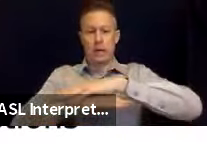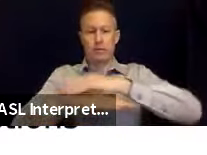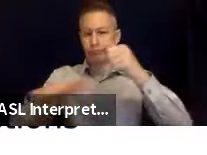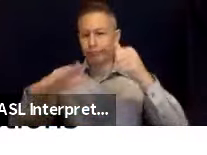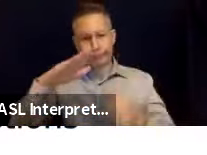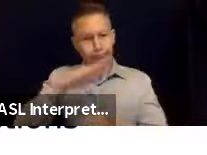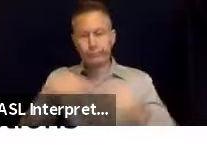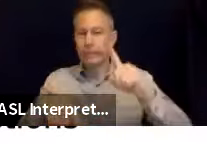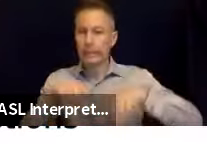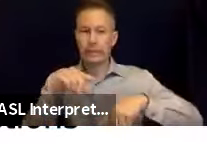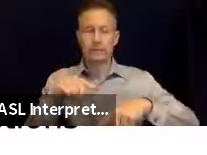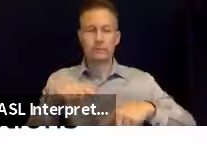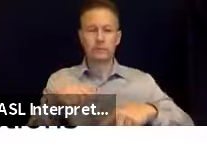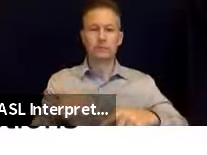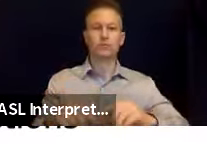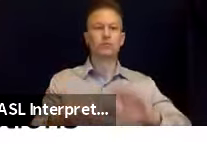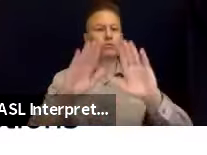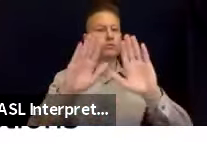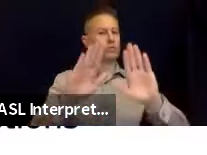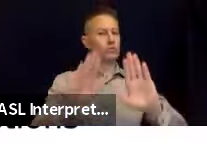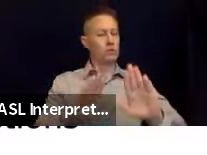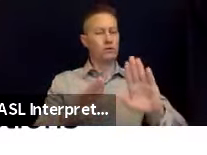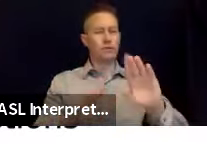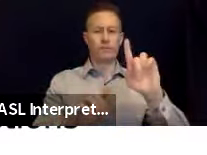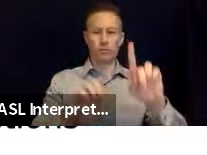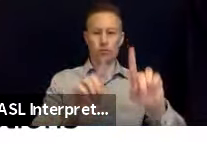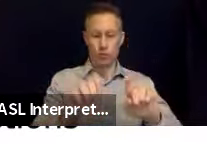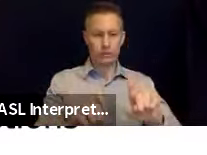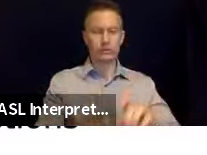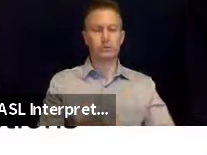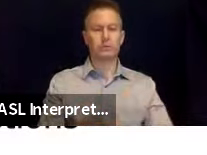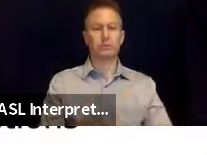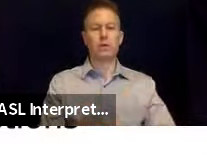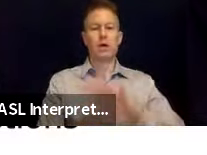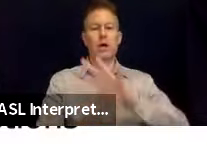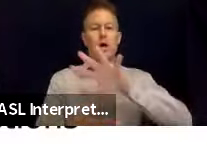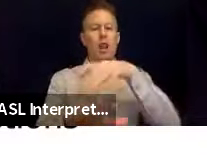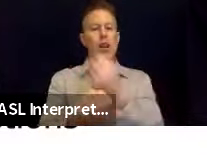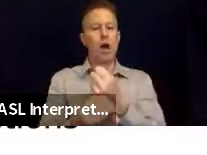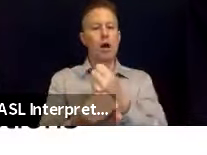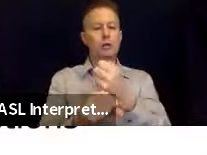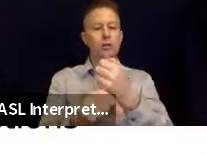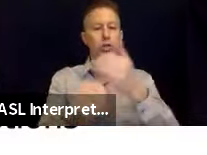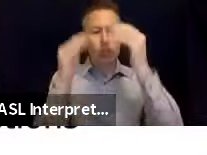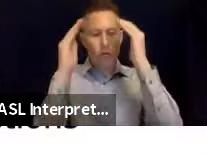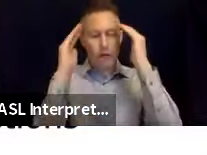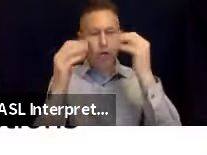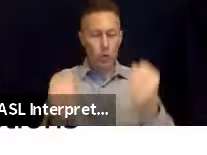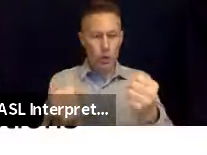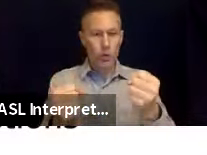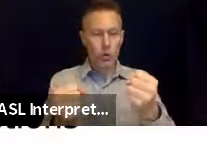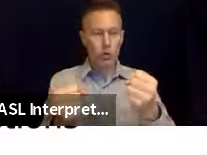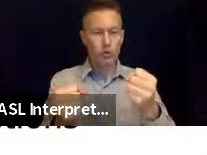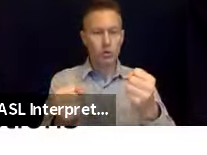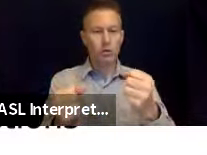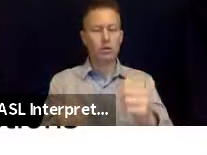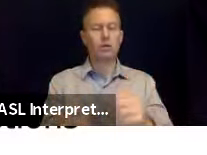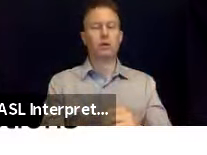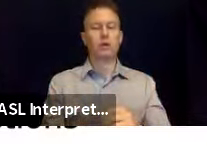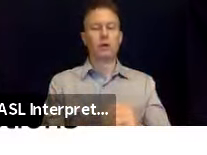question. The lock, cover, hold on guidance that Laurie just mentioned. We actually will be showing